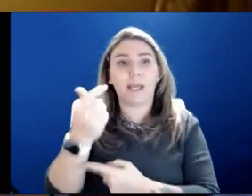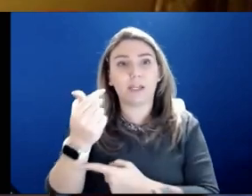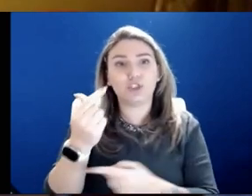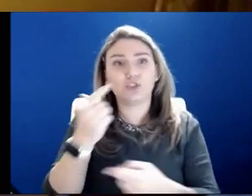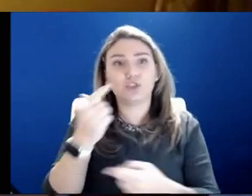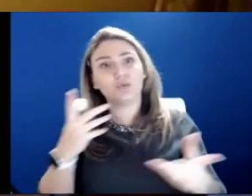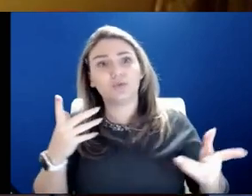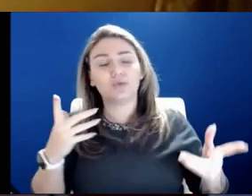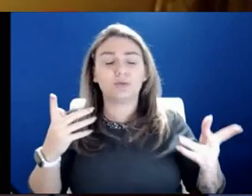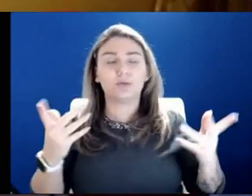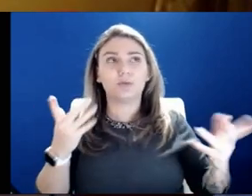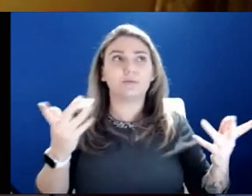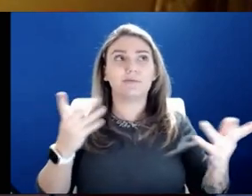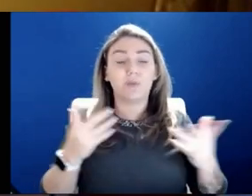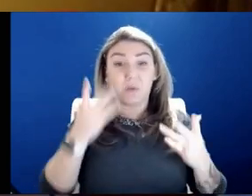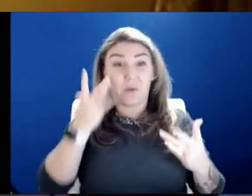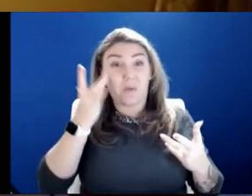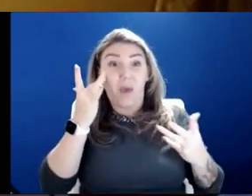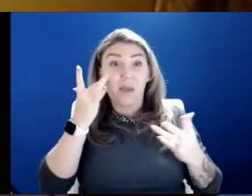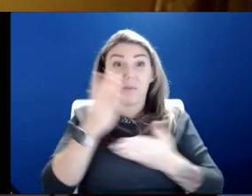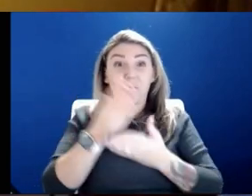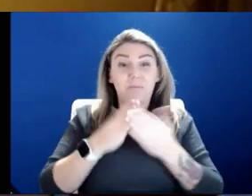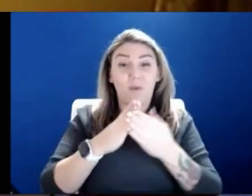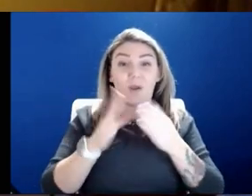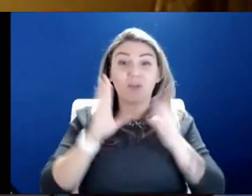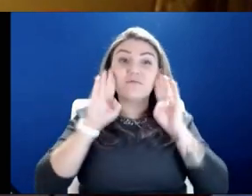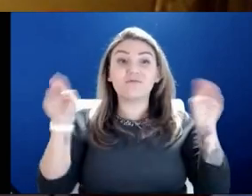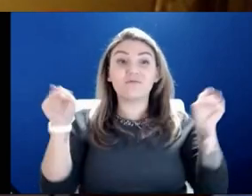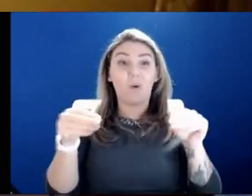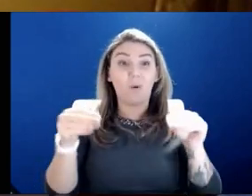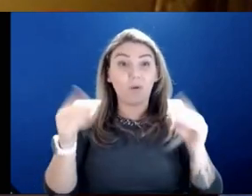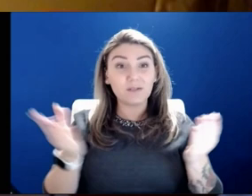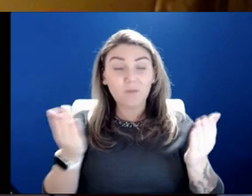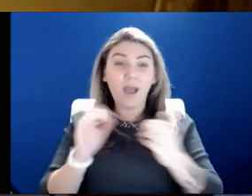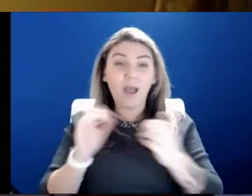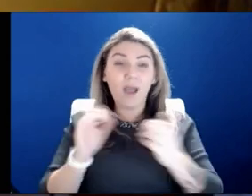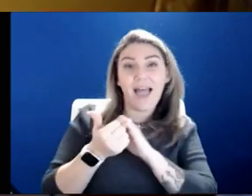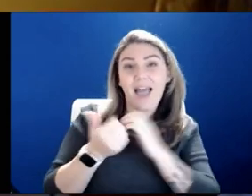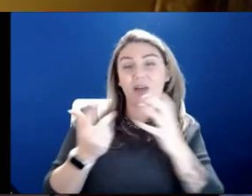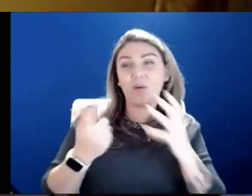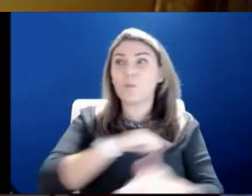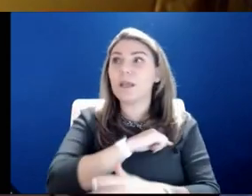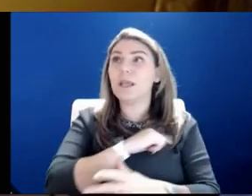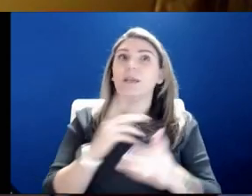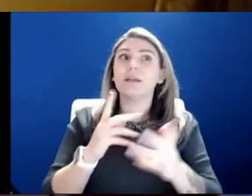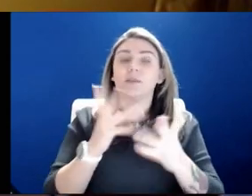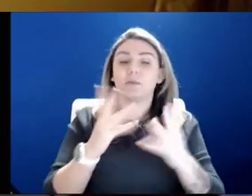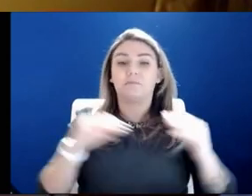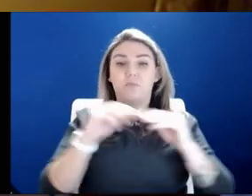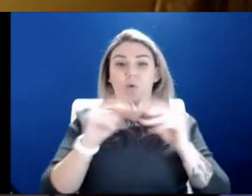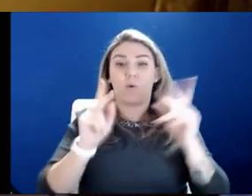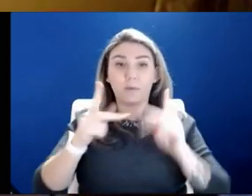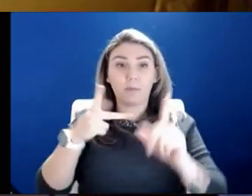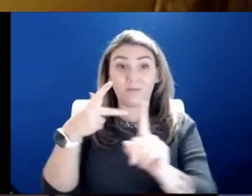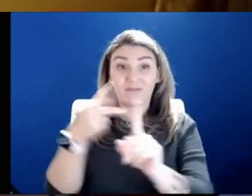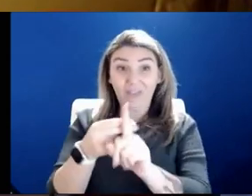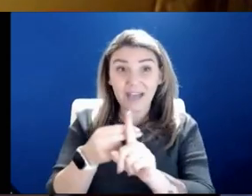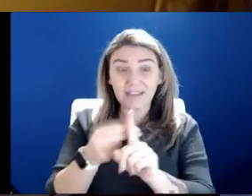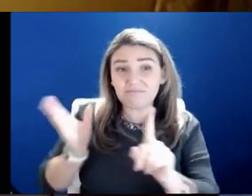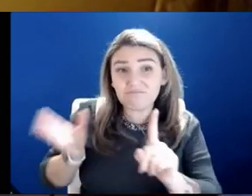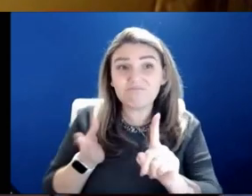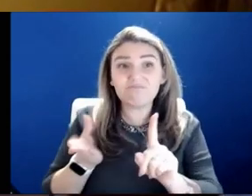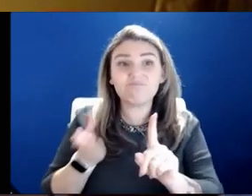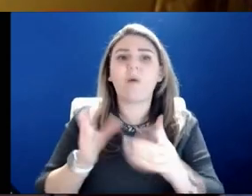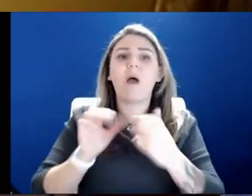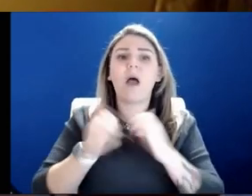Part of why part of our focus has really been, how do we get more folks vaccinated? How do we make sure